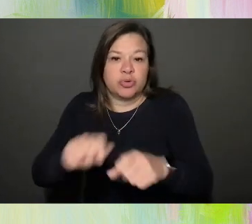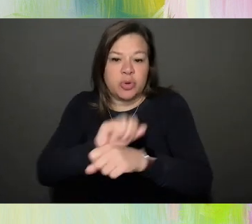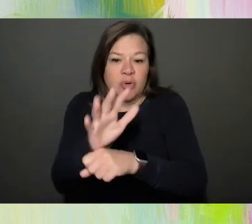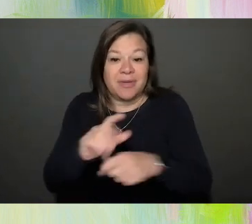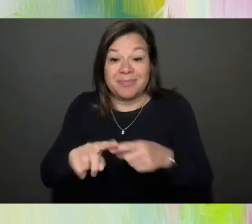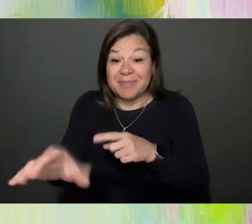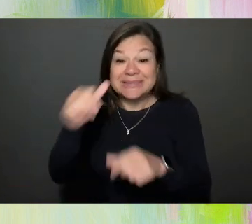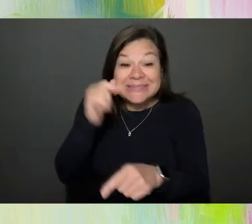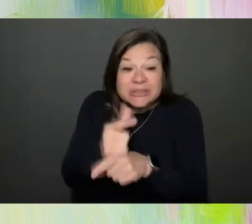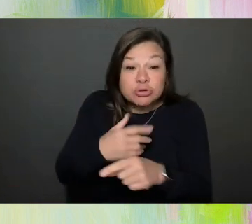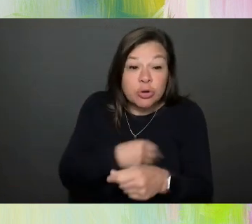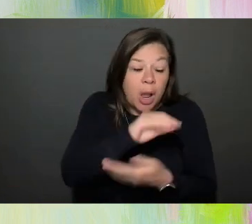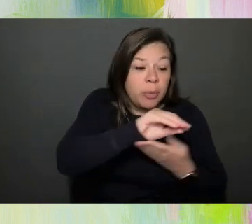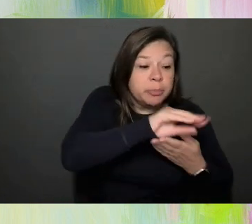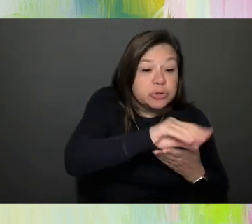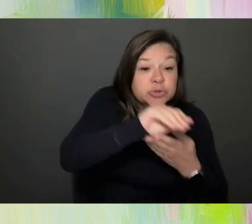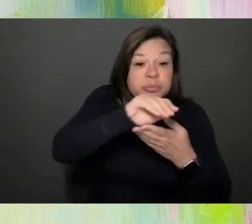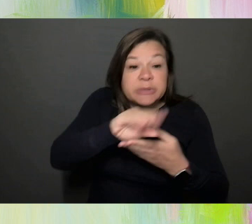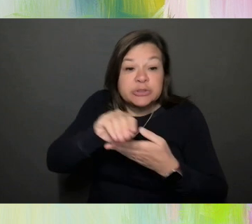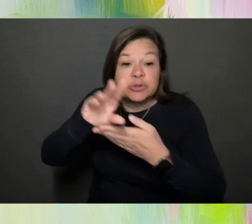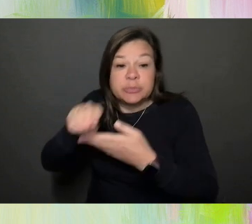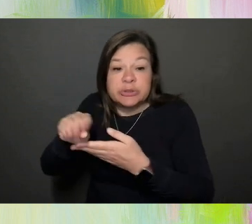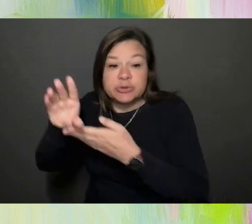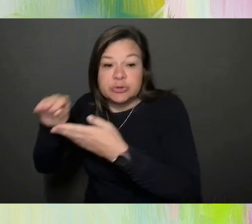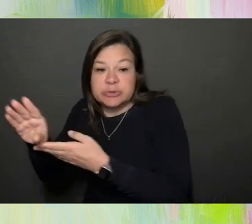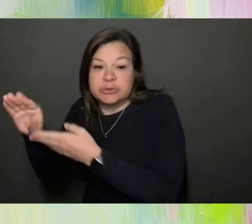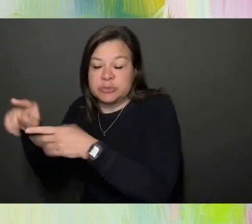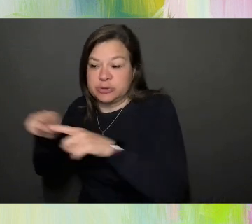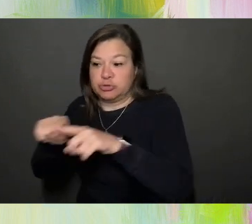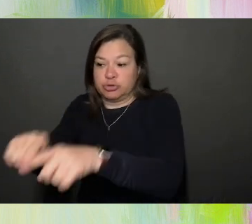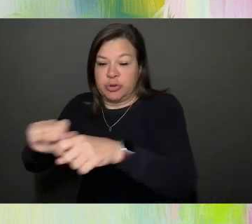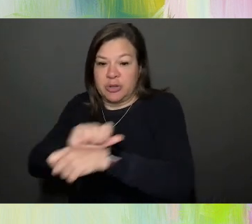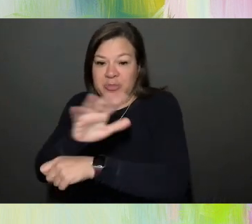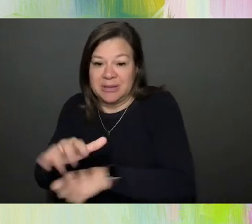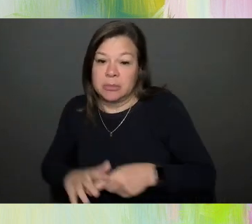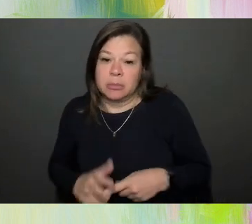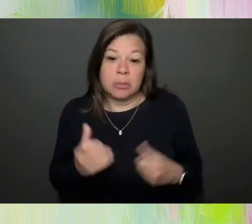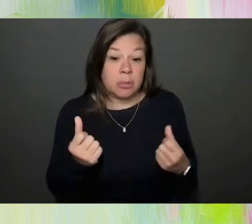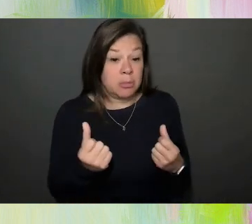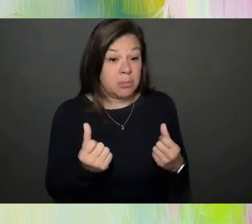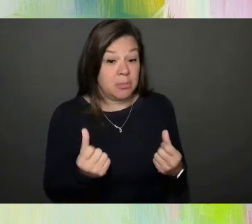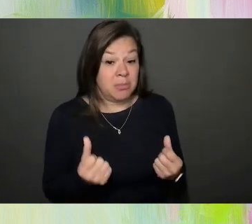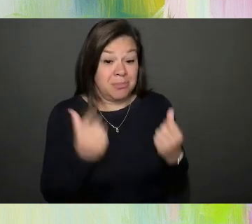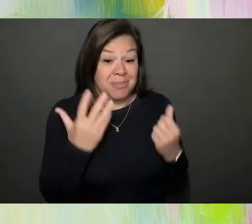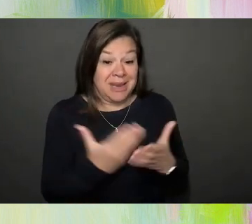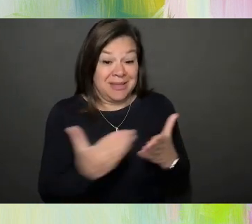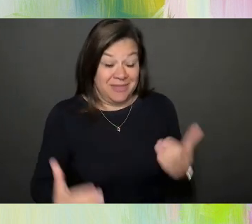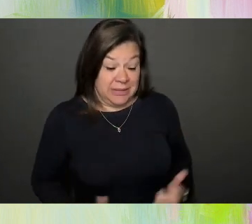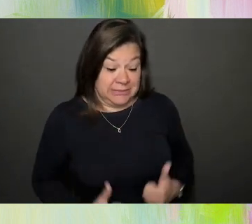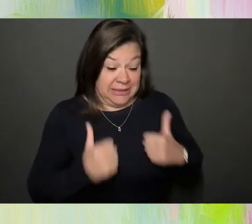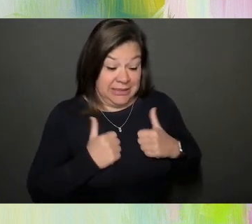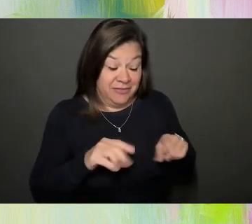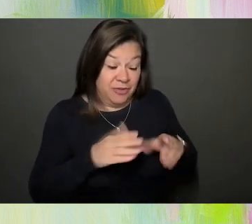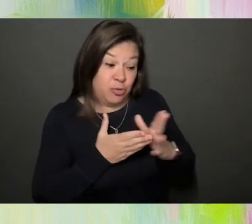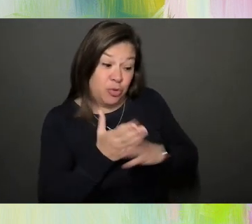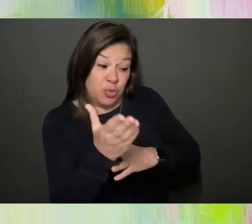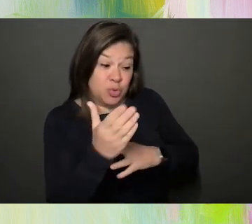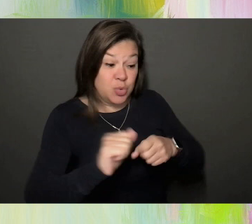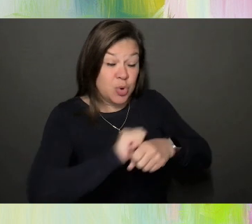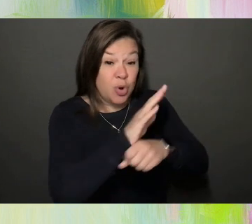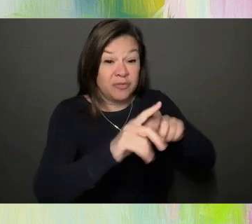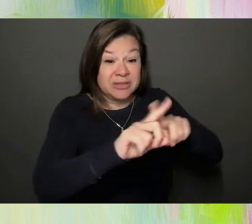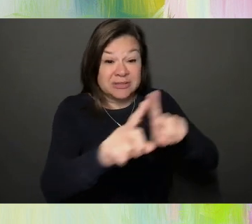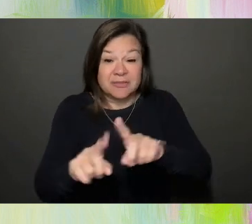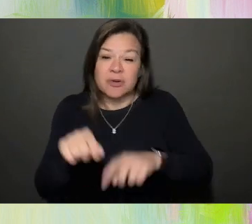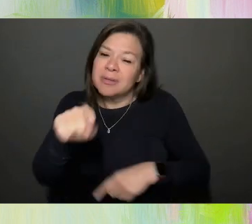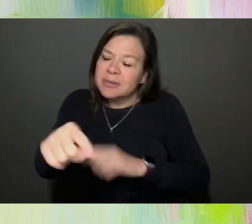pandemic. This photo has stuck with me because while so many parts of living through COVID have differed, this photo reminds me of not just